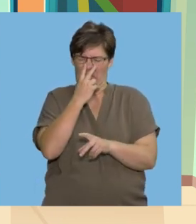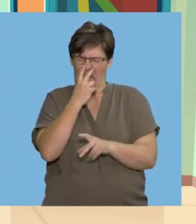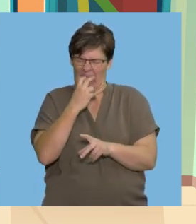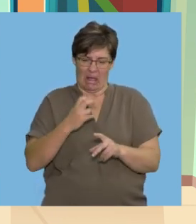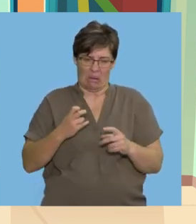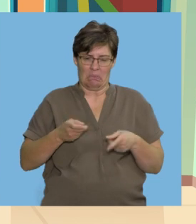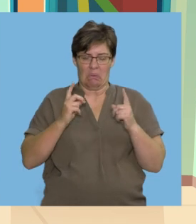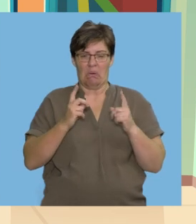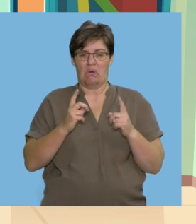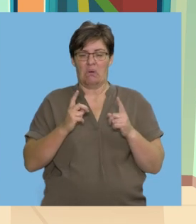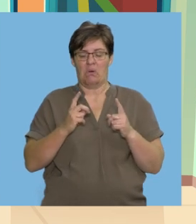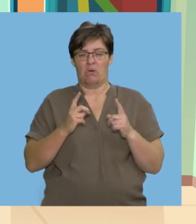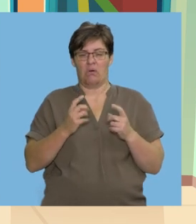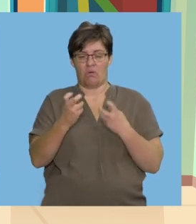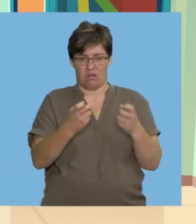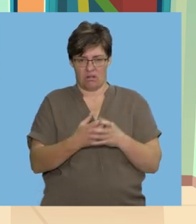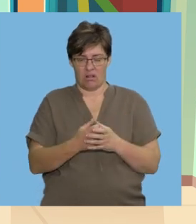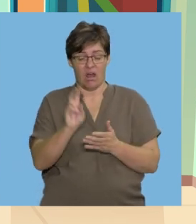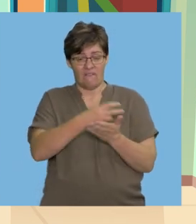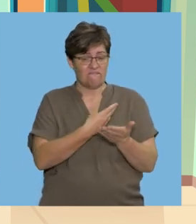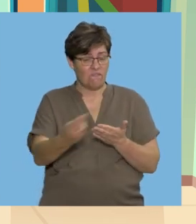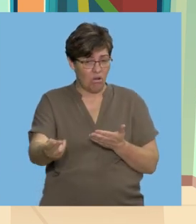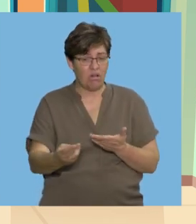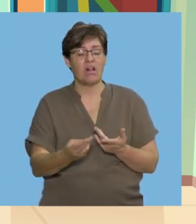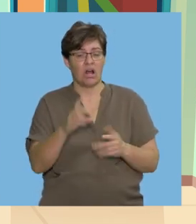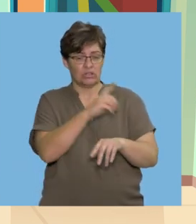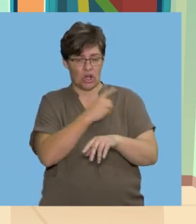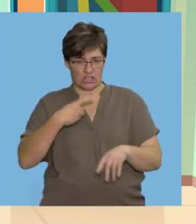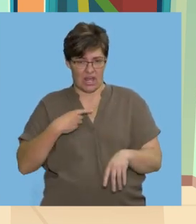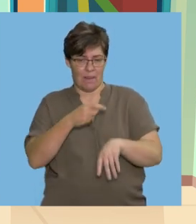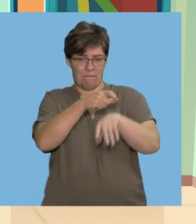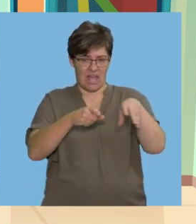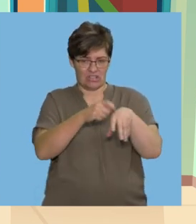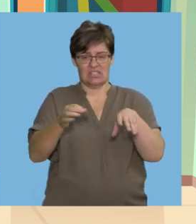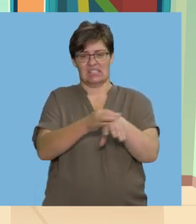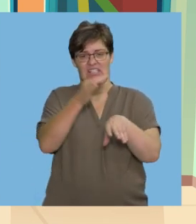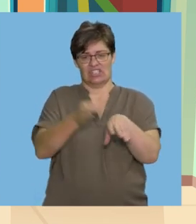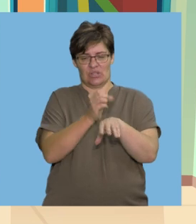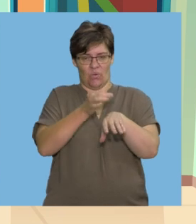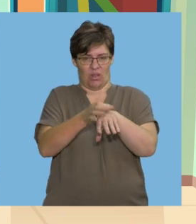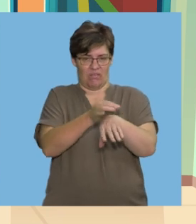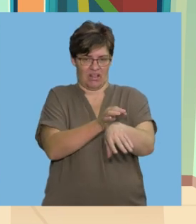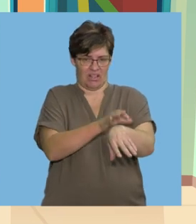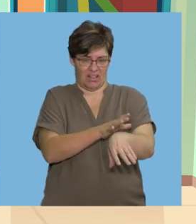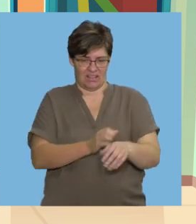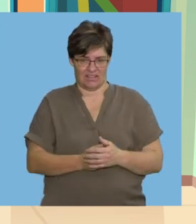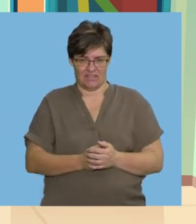in pitch black coal After his fall The doctor applied patches and stitches to his wounds